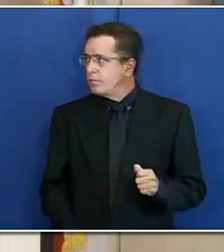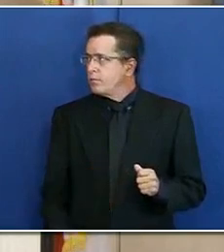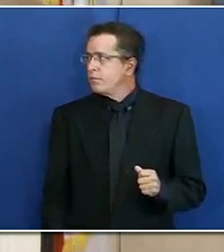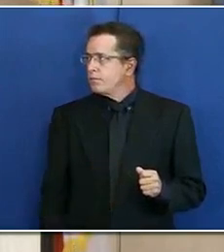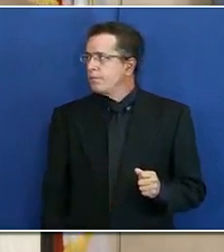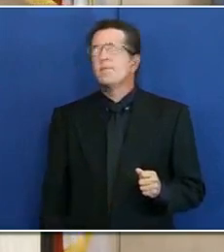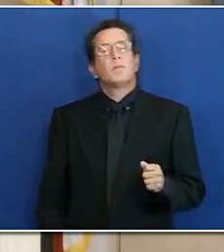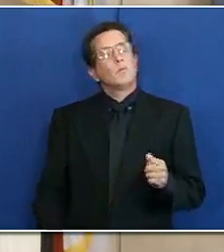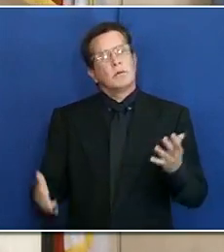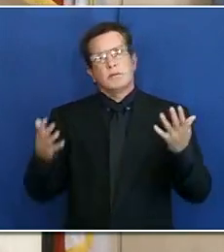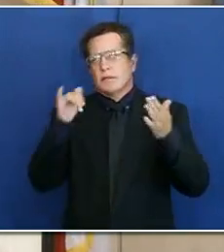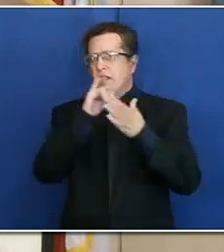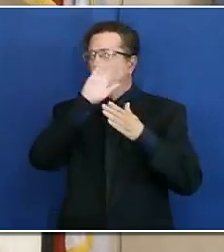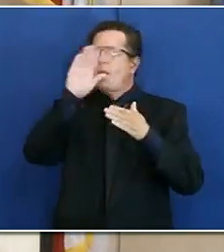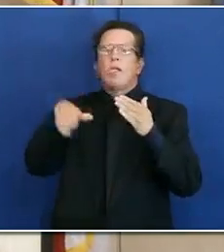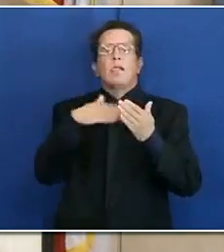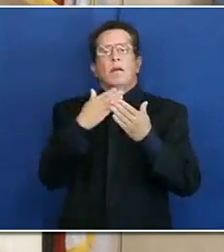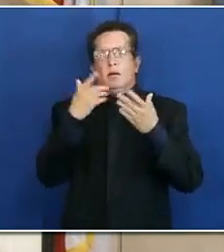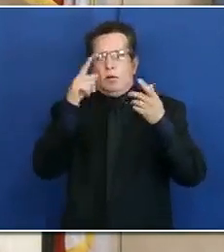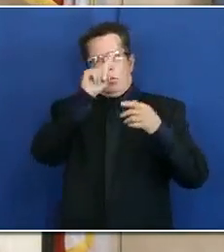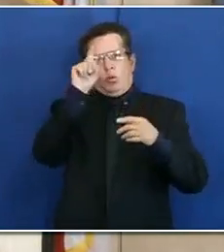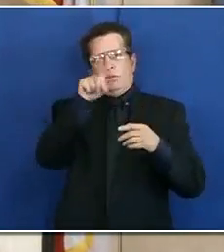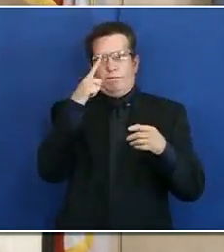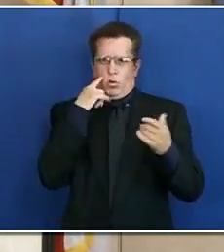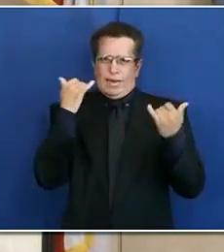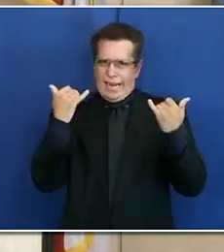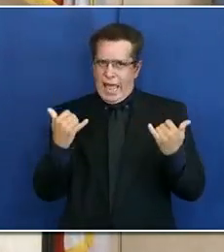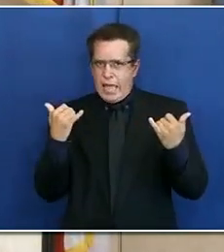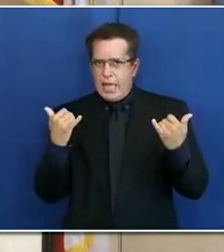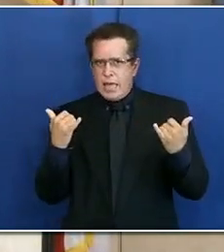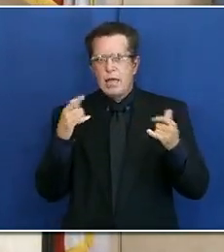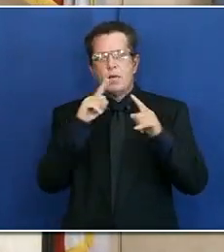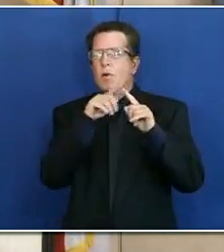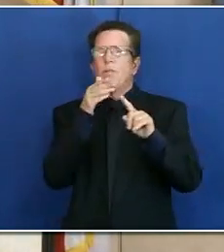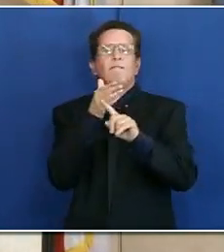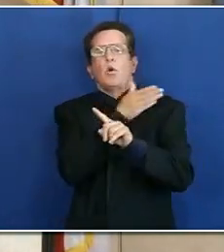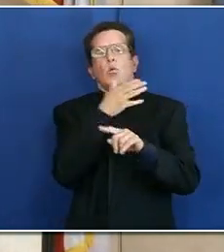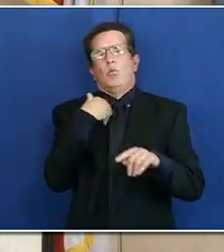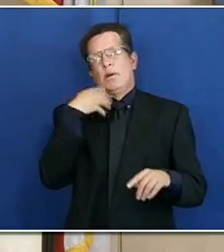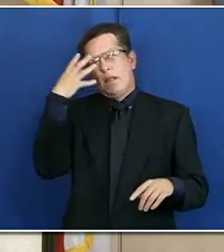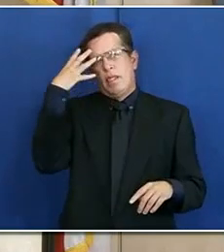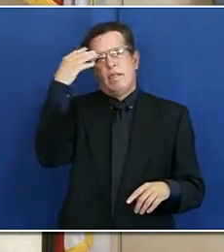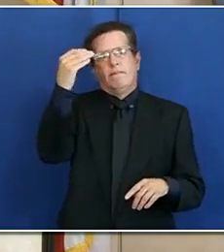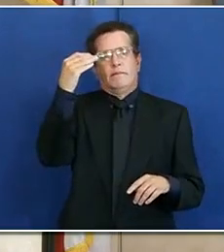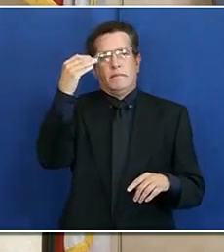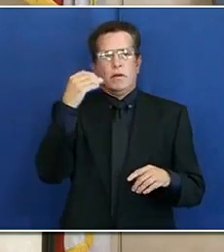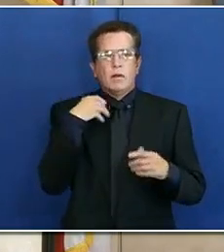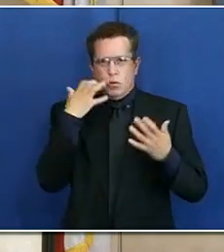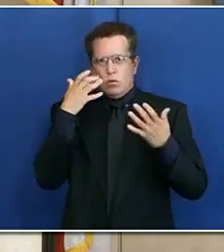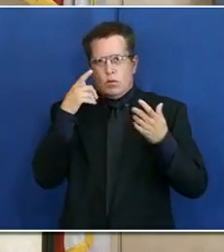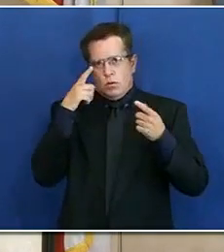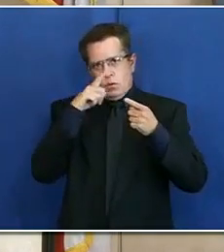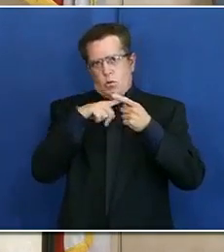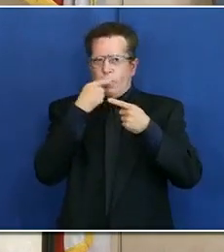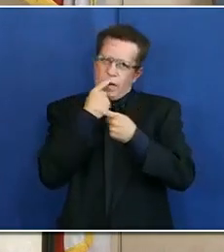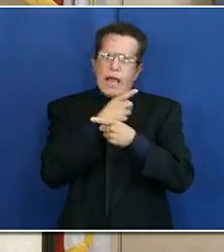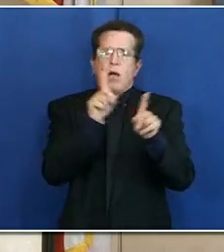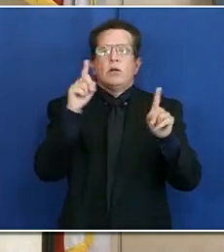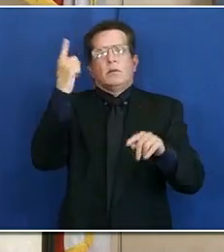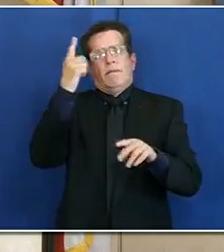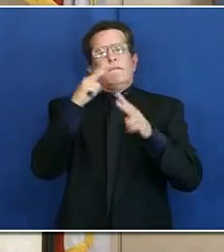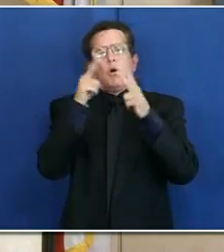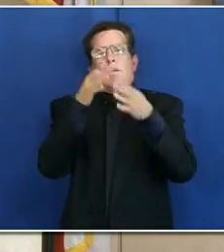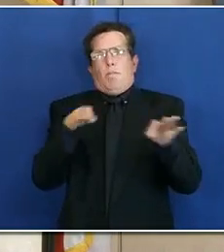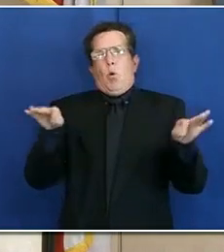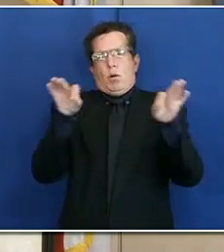Well, that completes our questions for today, but before we go, I wanted to give everyone a heads-up about something really important